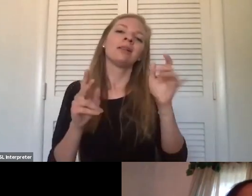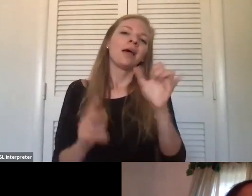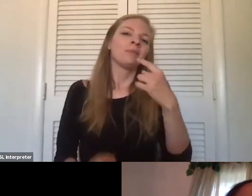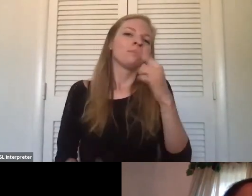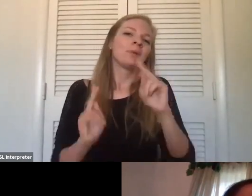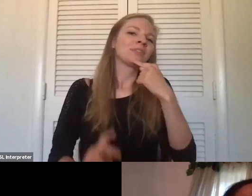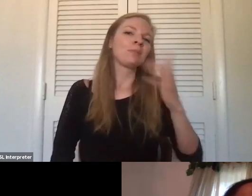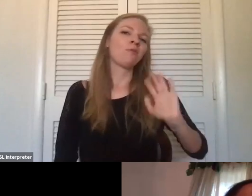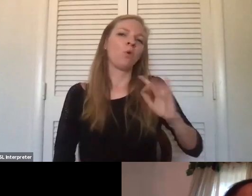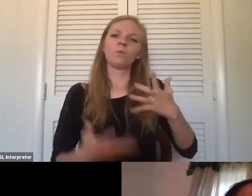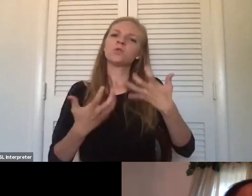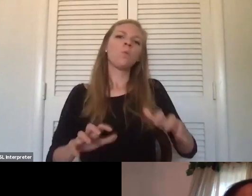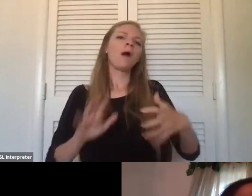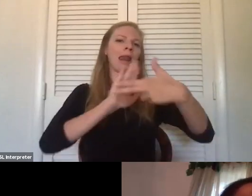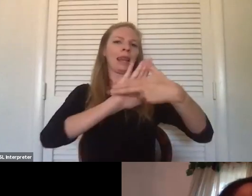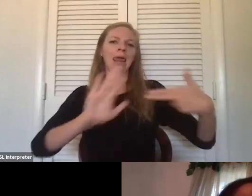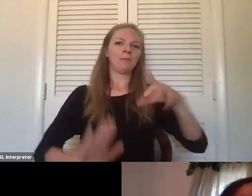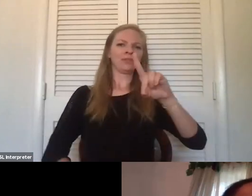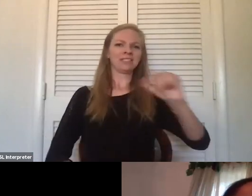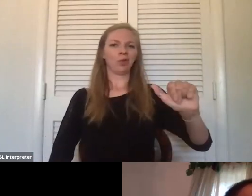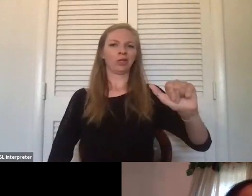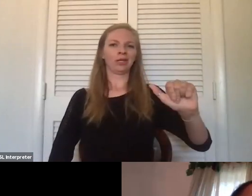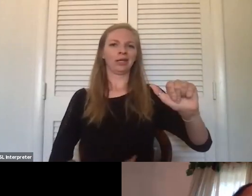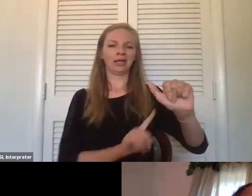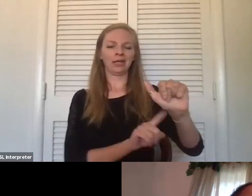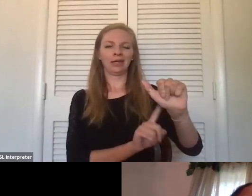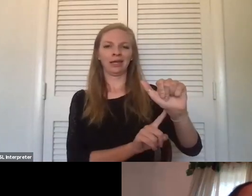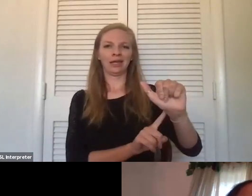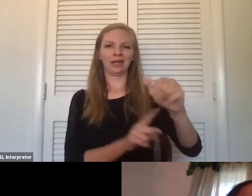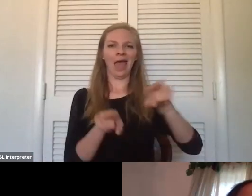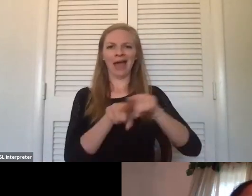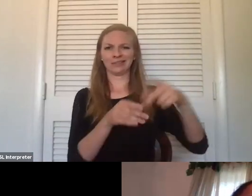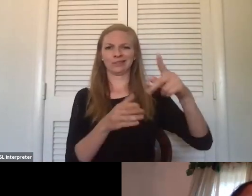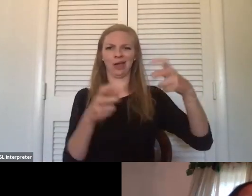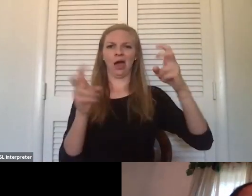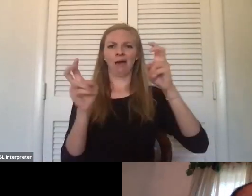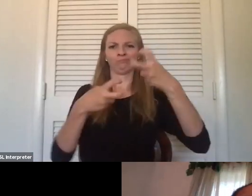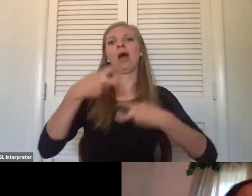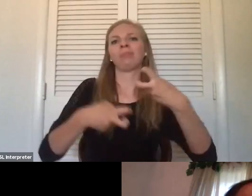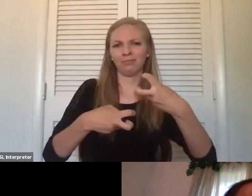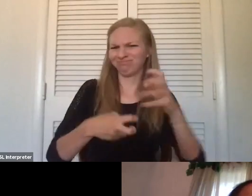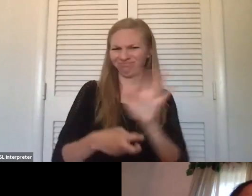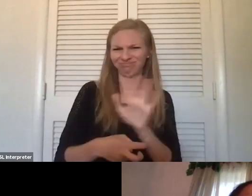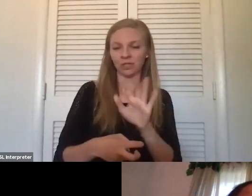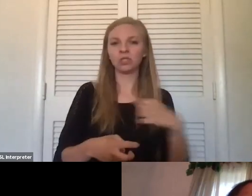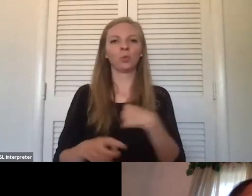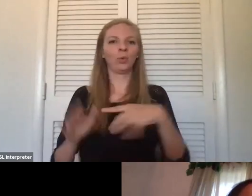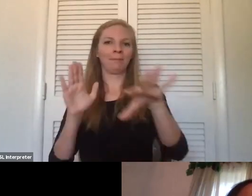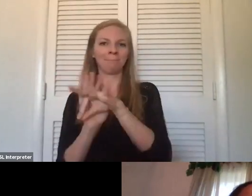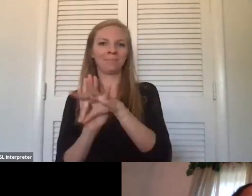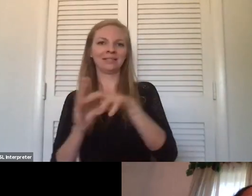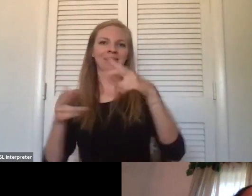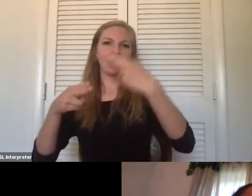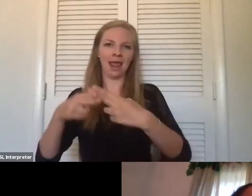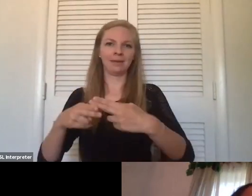be labeling the disability as the, as, as a problem. So we selected a name that says can do.